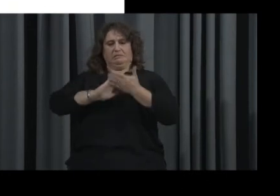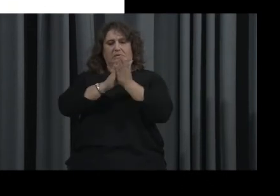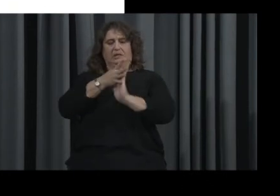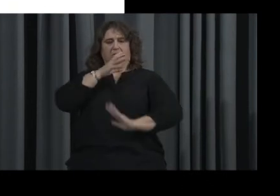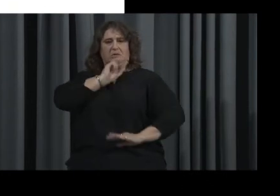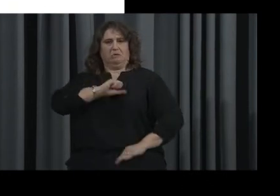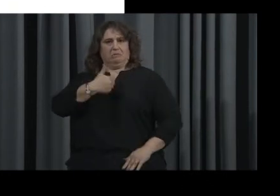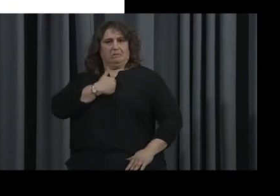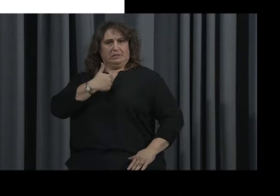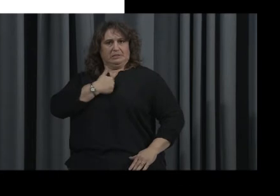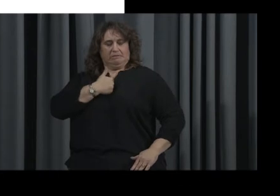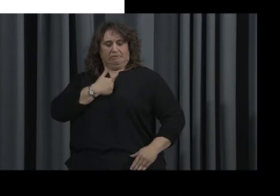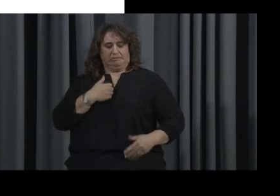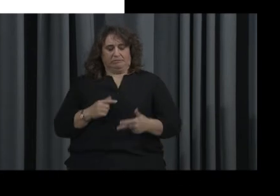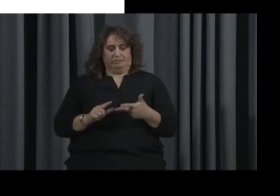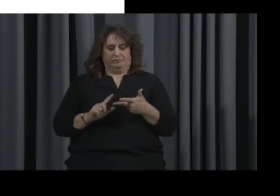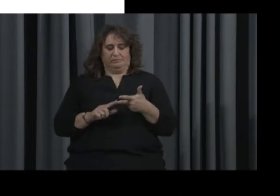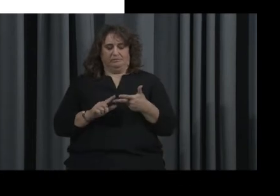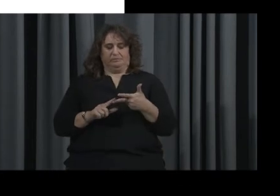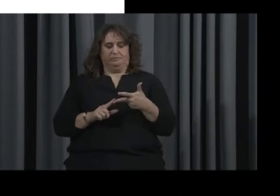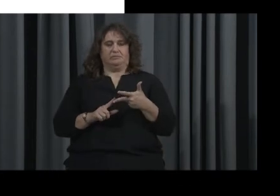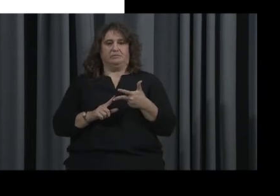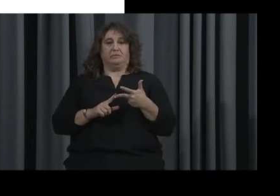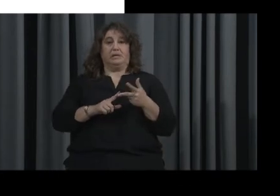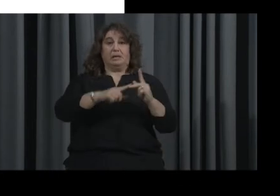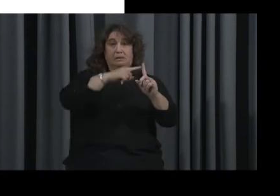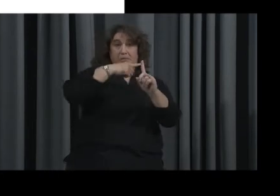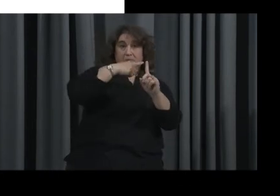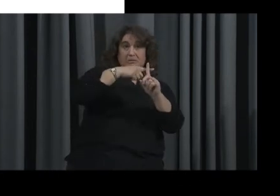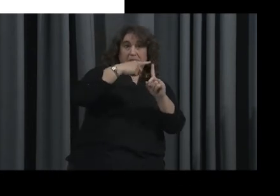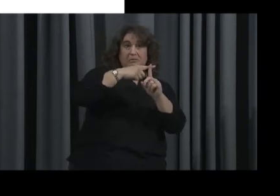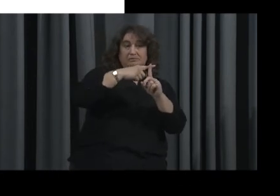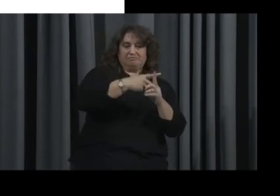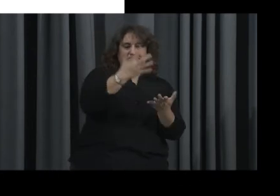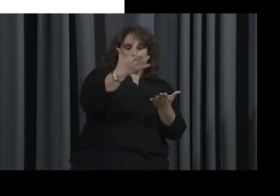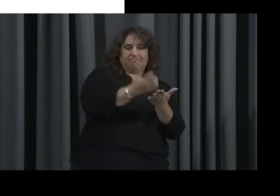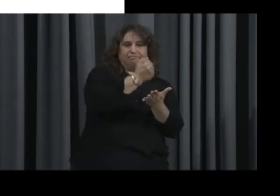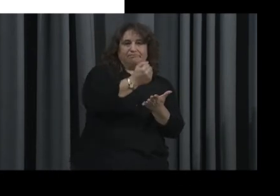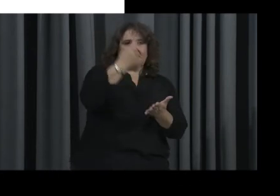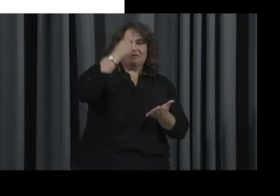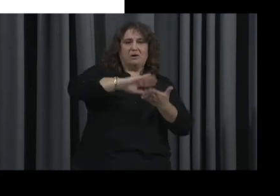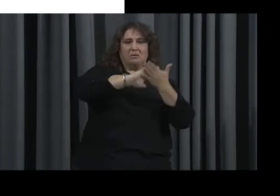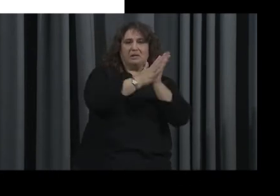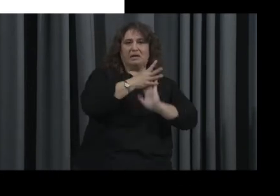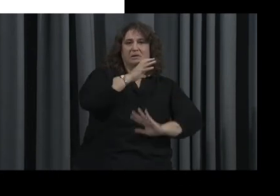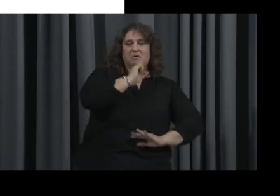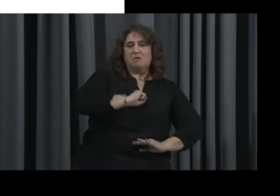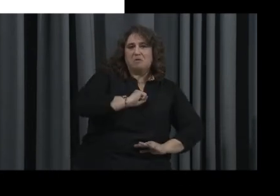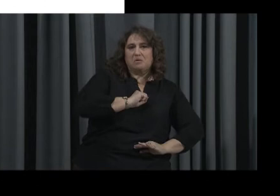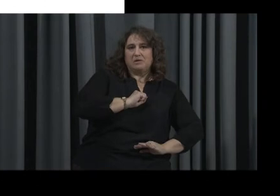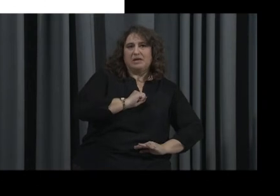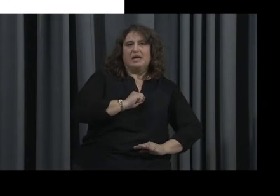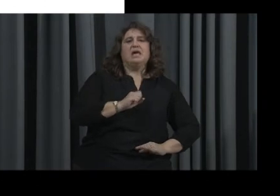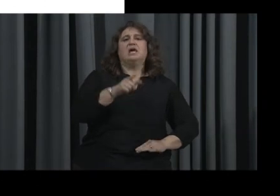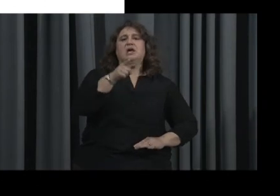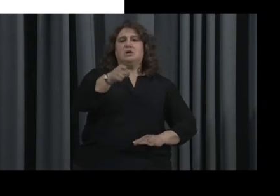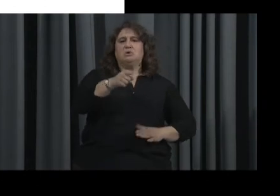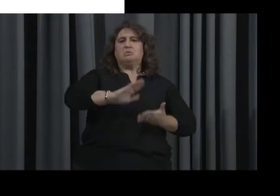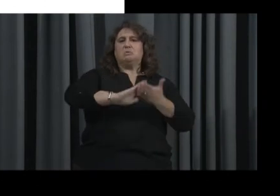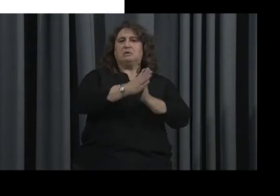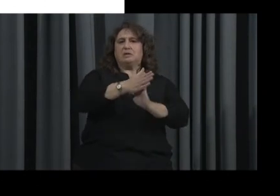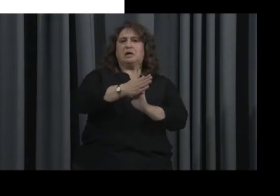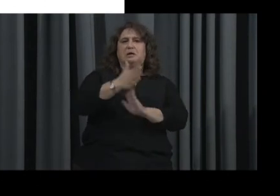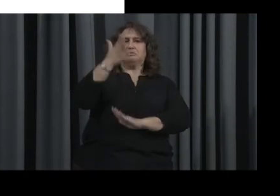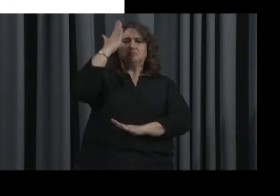And the third activity, we will talk about the pros of growing older so that we have a heightened awareness of the